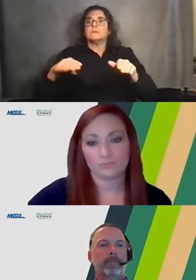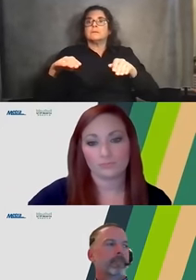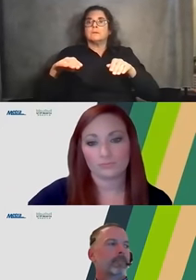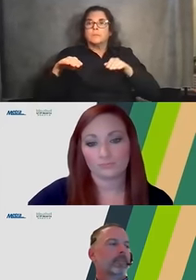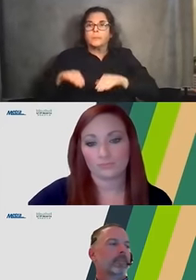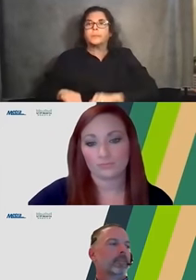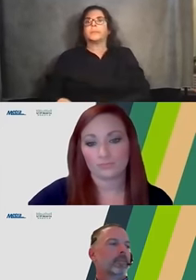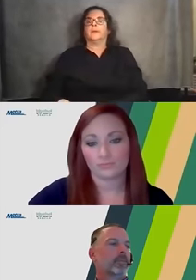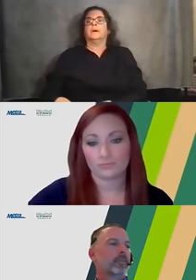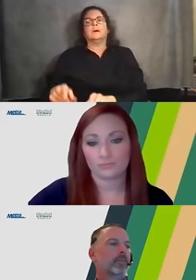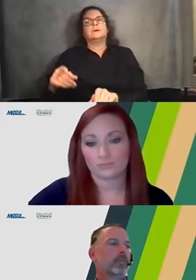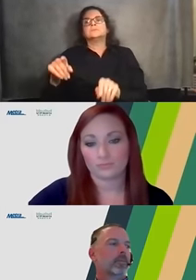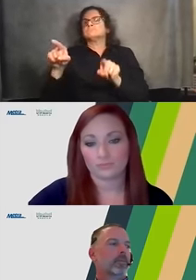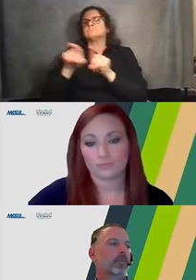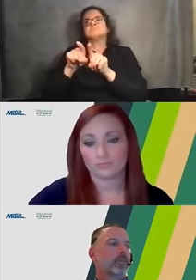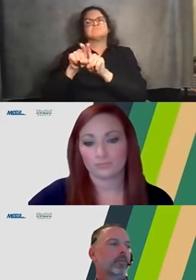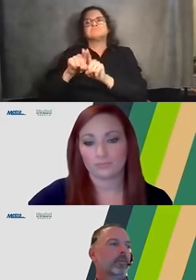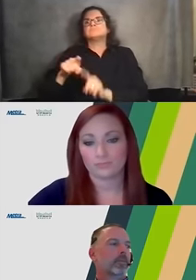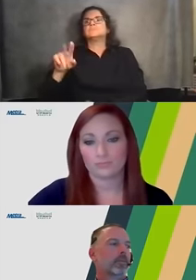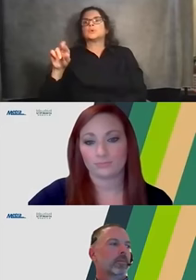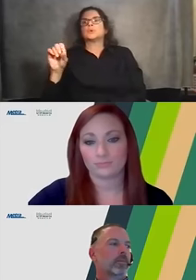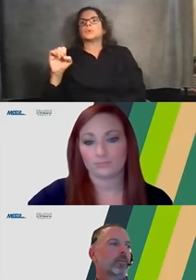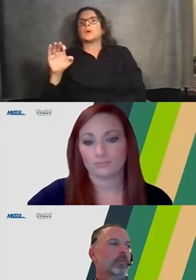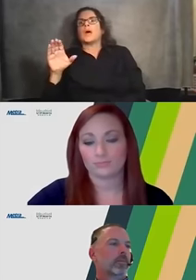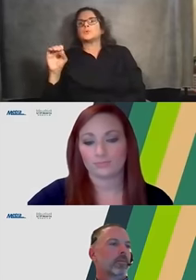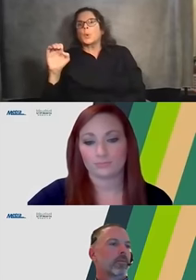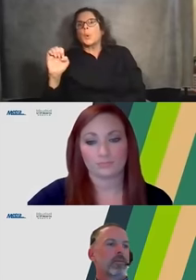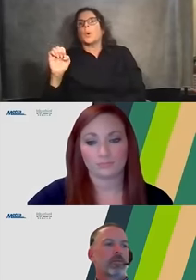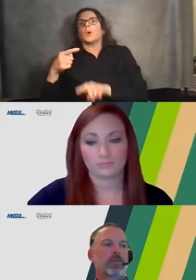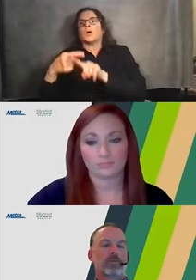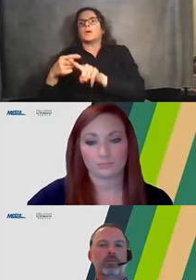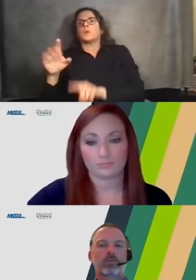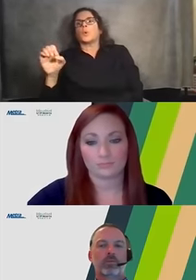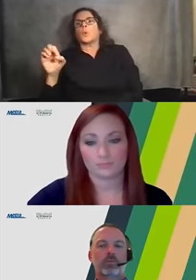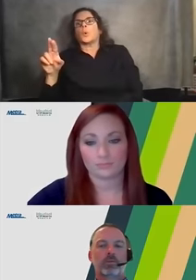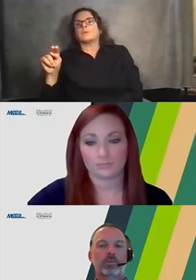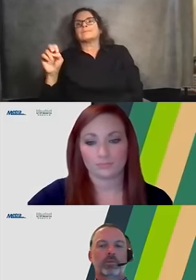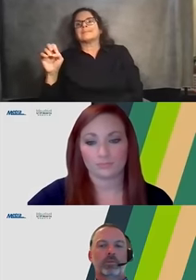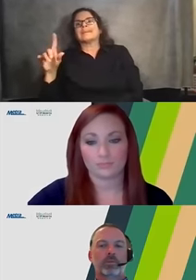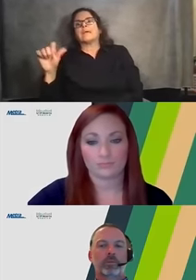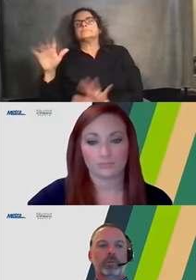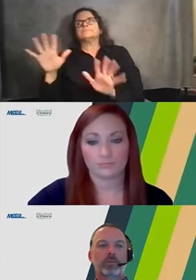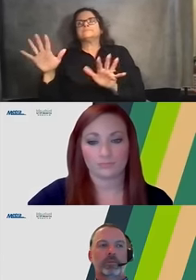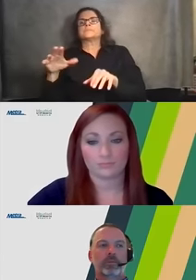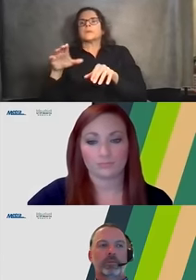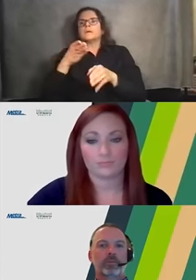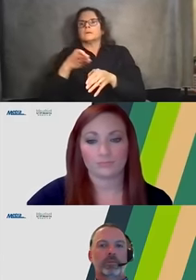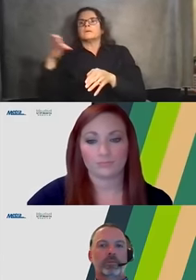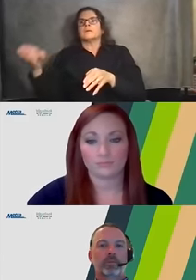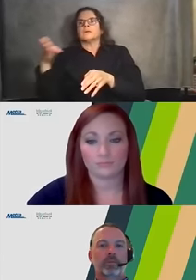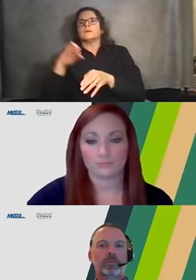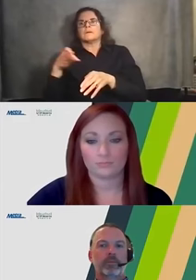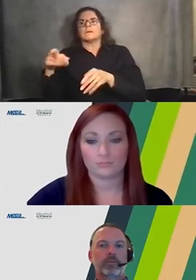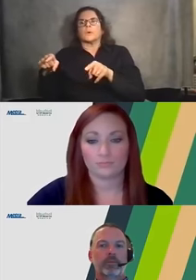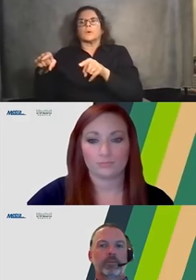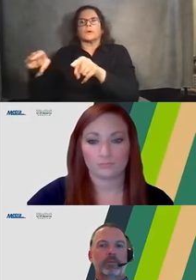be taken at Roscoe and Cornelia. And if you know that area again, you have the brown line crossing over and and